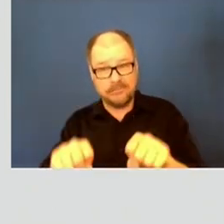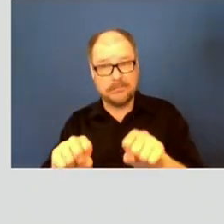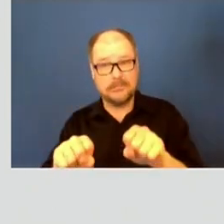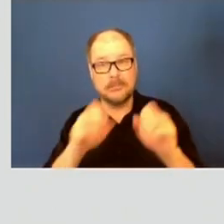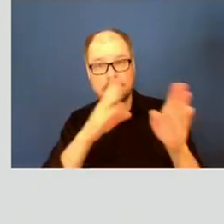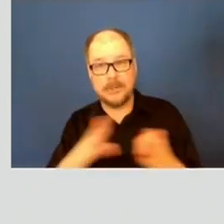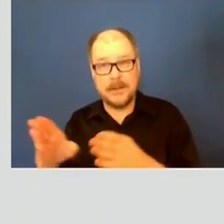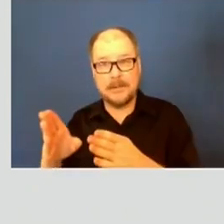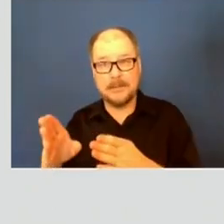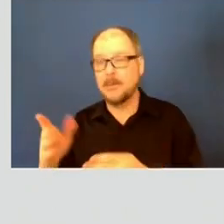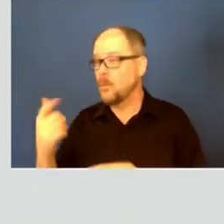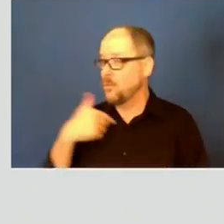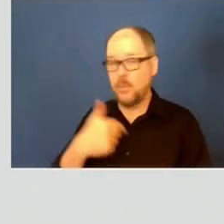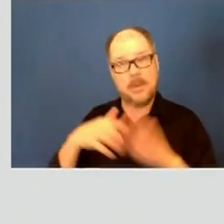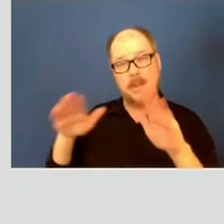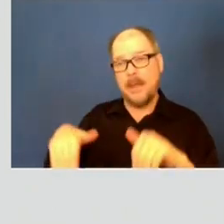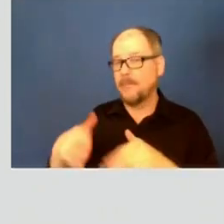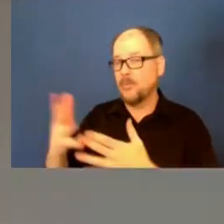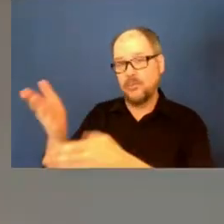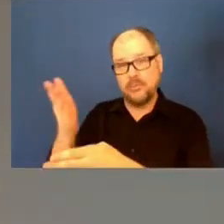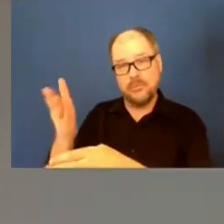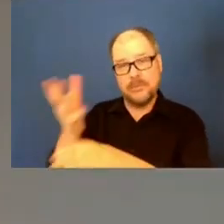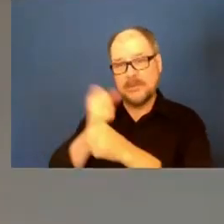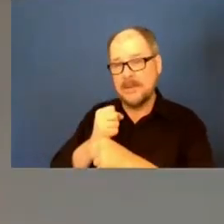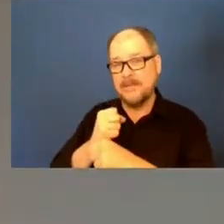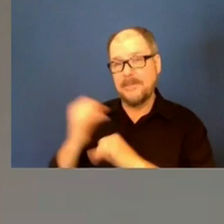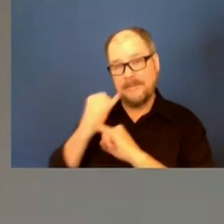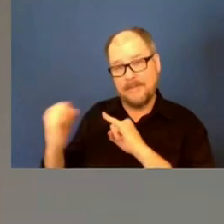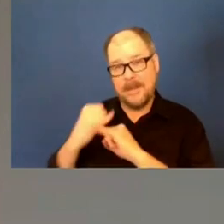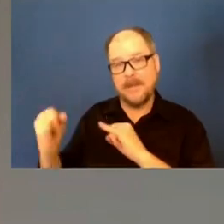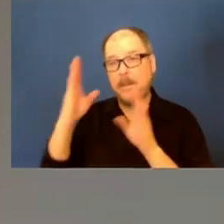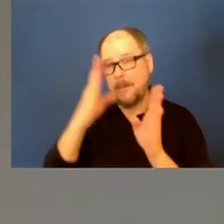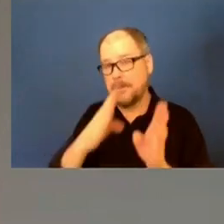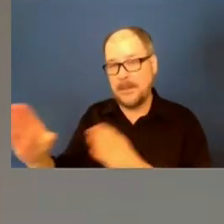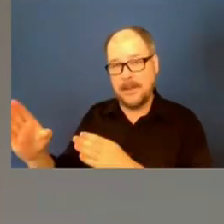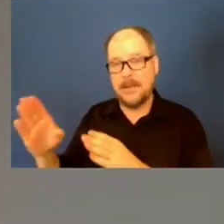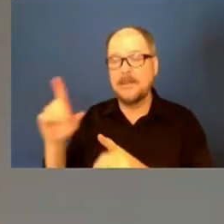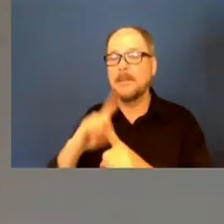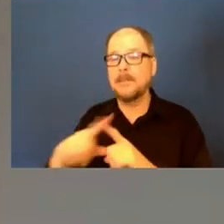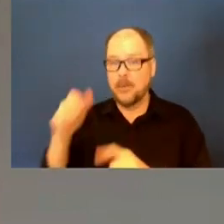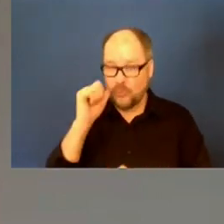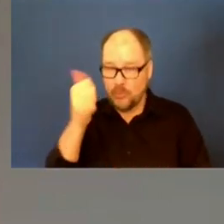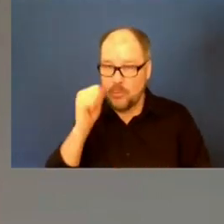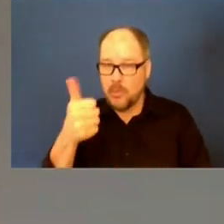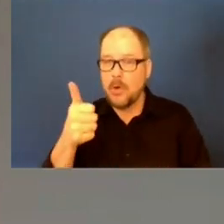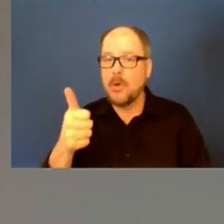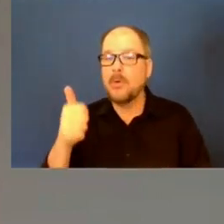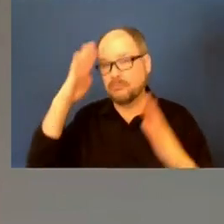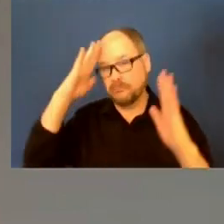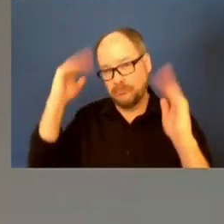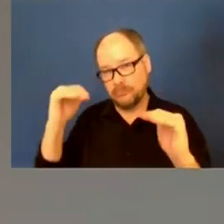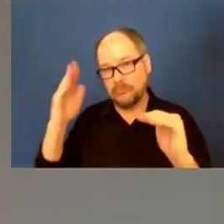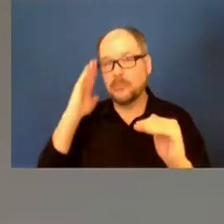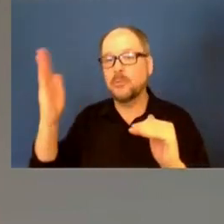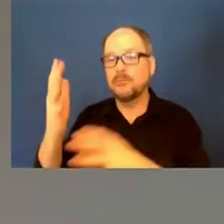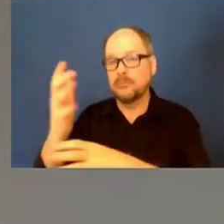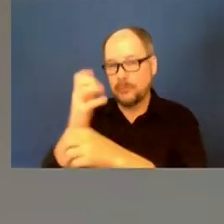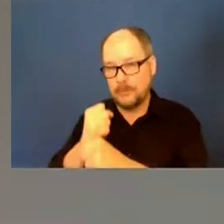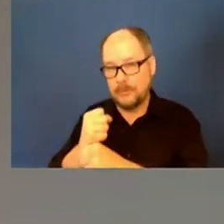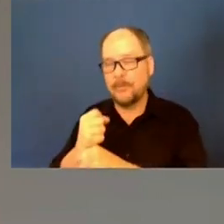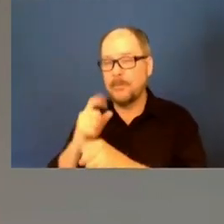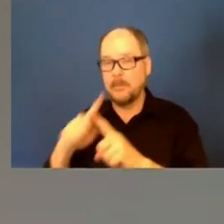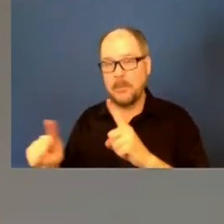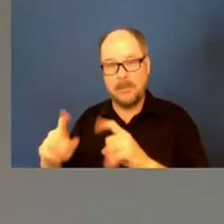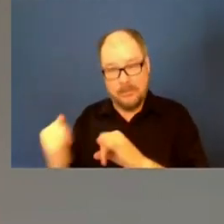We've not received the final plans yet. We believe that we'll start receiving those tomorrow from most of the property owners, but we